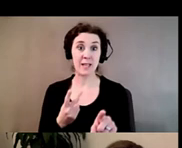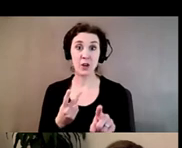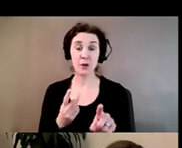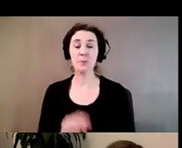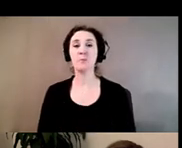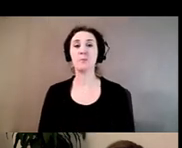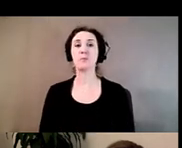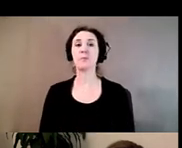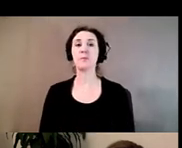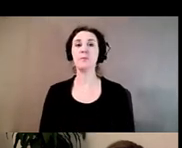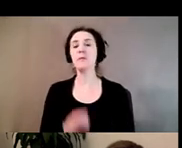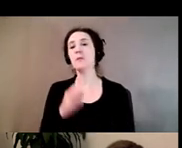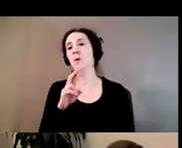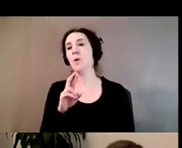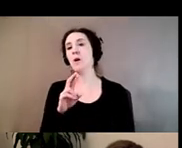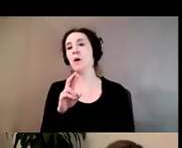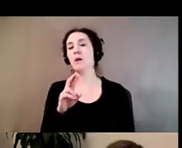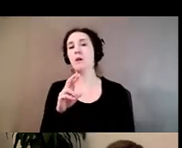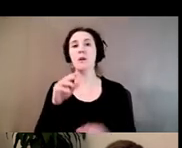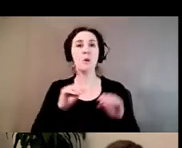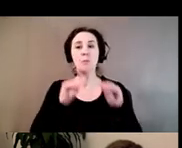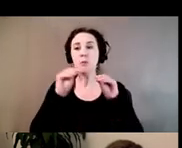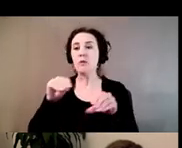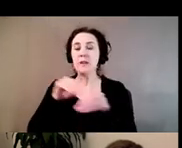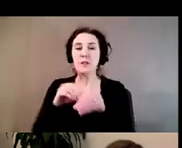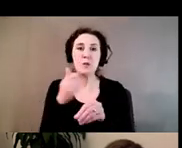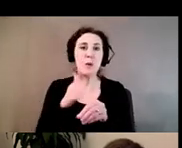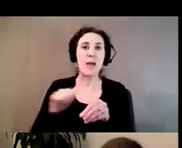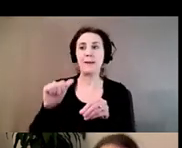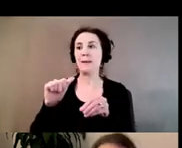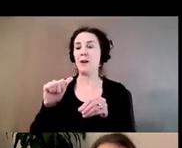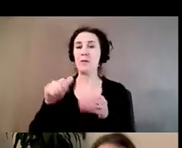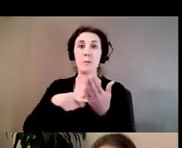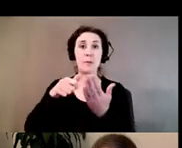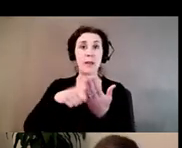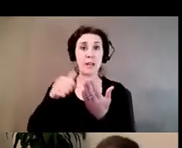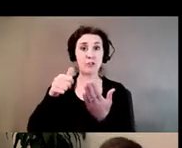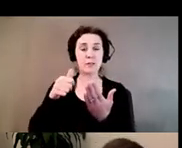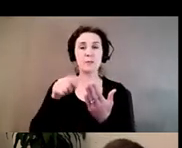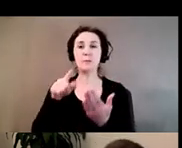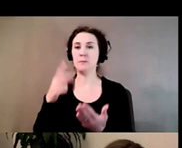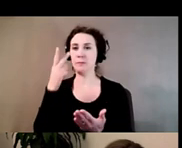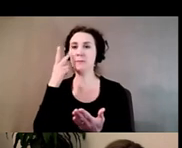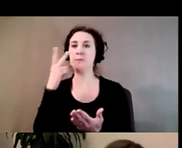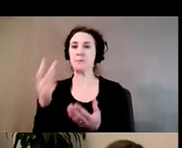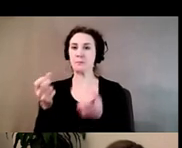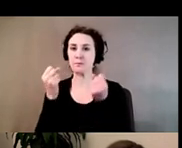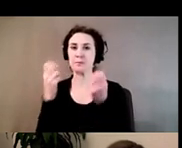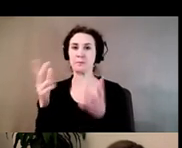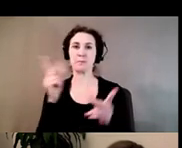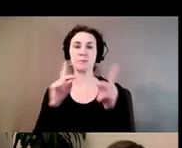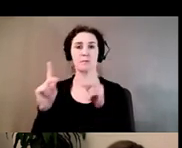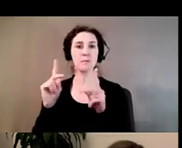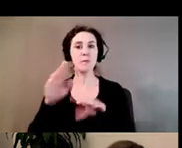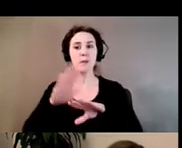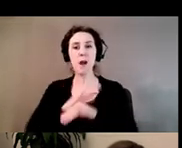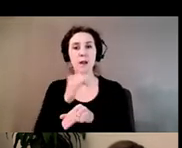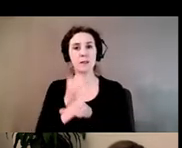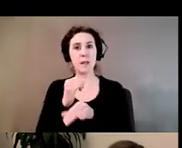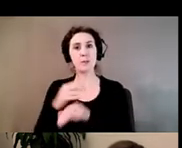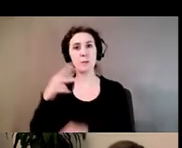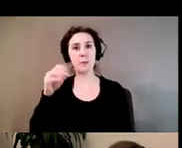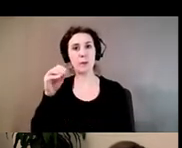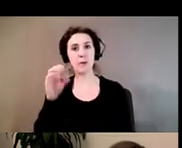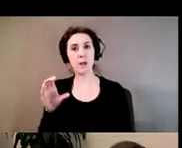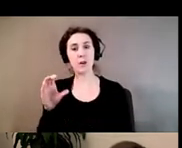or move into any university publications, you'll face a lot of the students of color on campus, as well as faculty, making